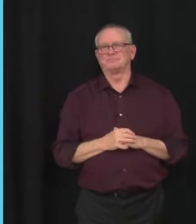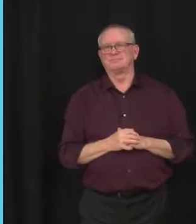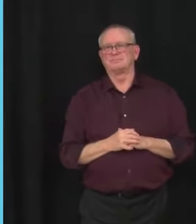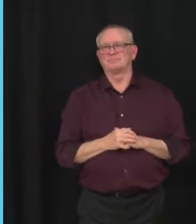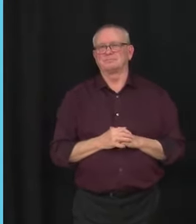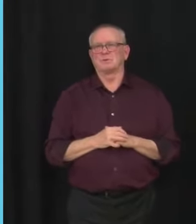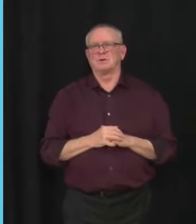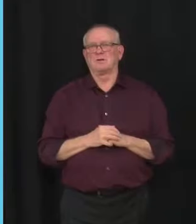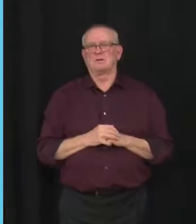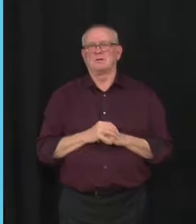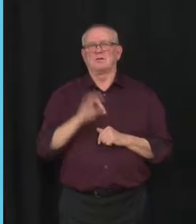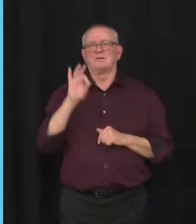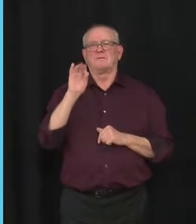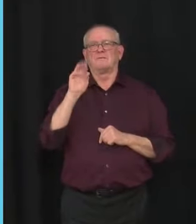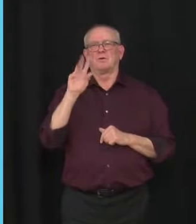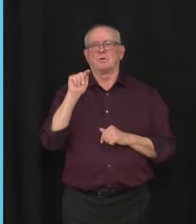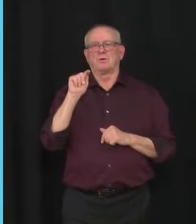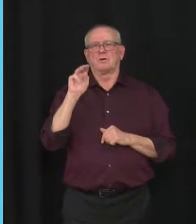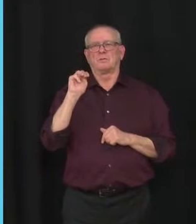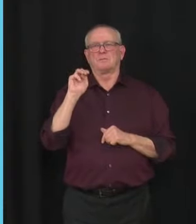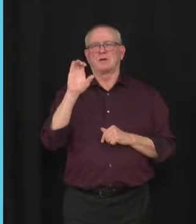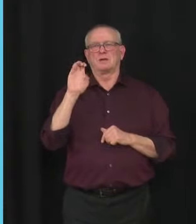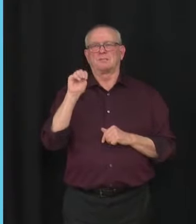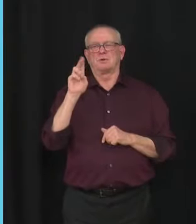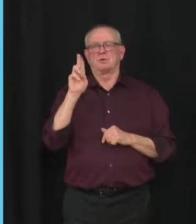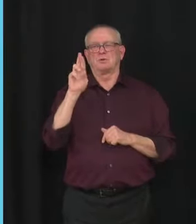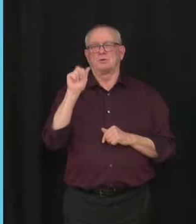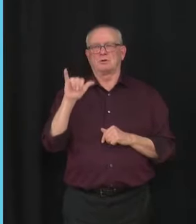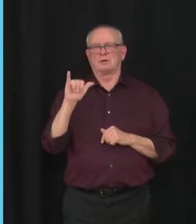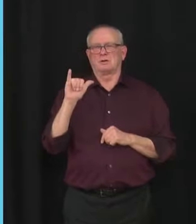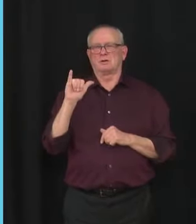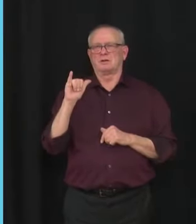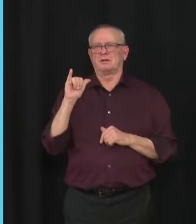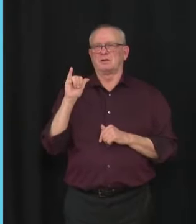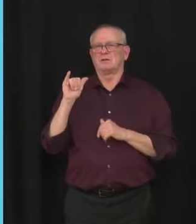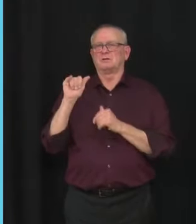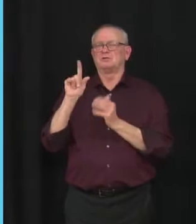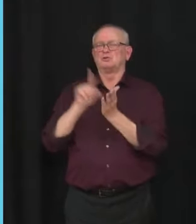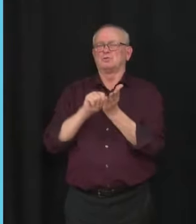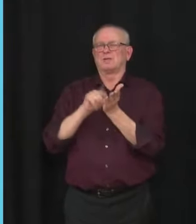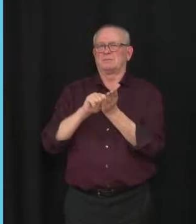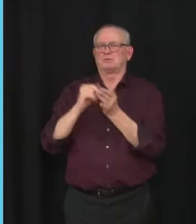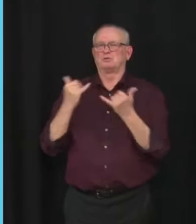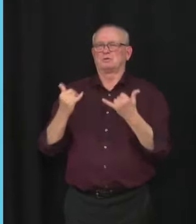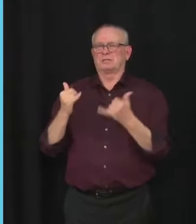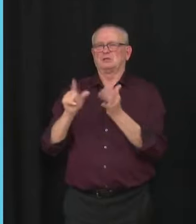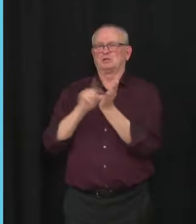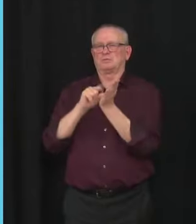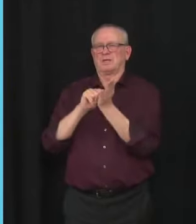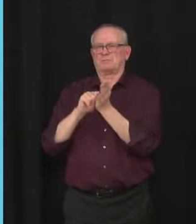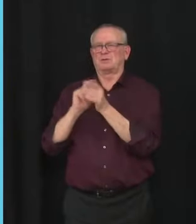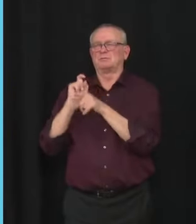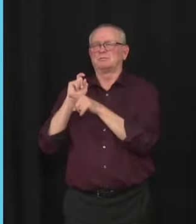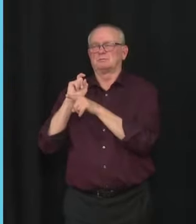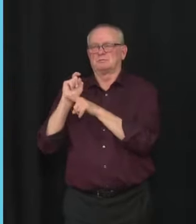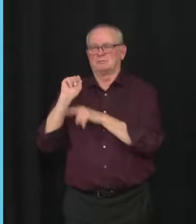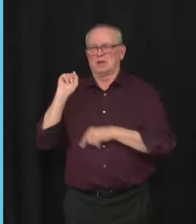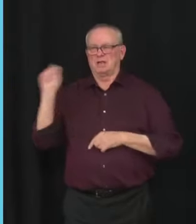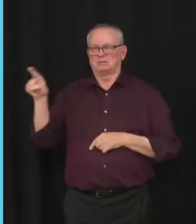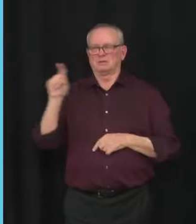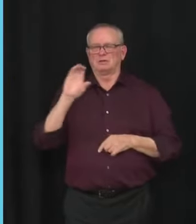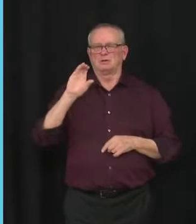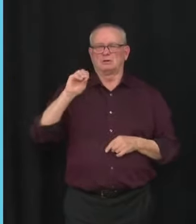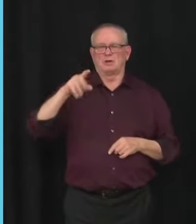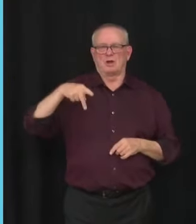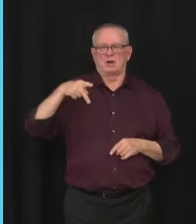Hello, this is a question for Minister Coffey. We saw with the initial rollout that volunteers of people we ended